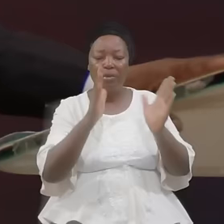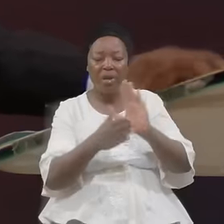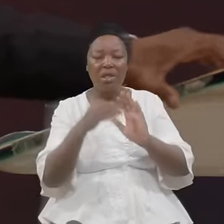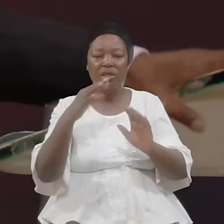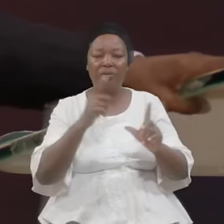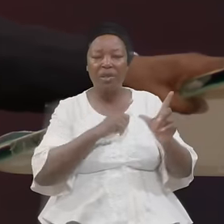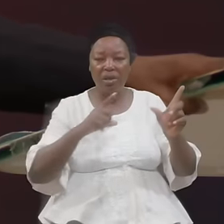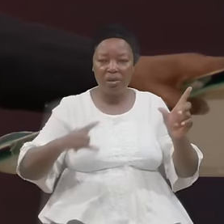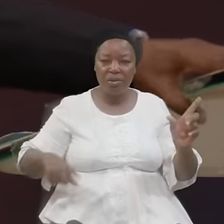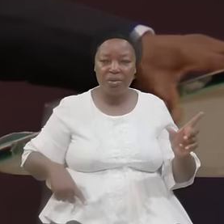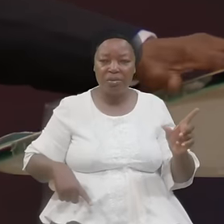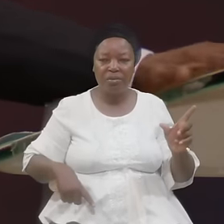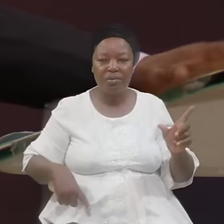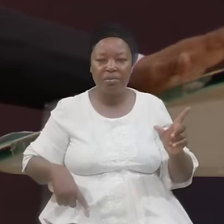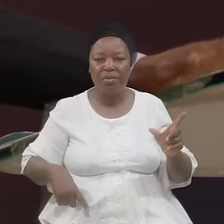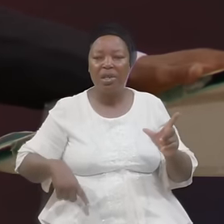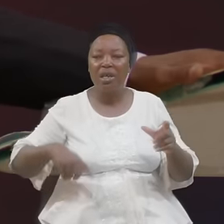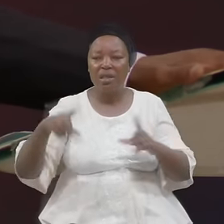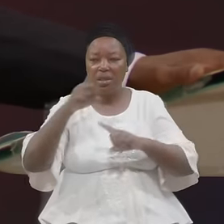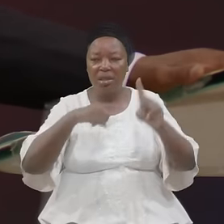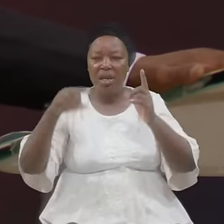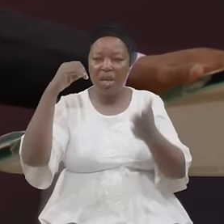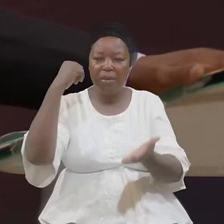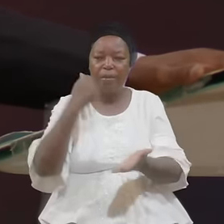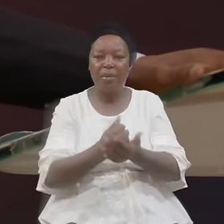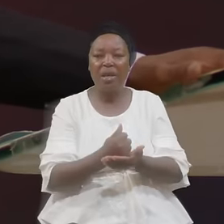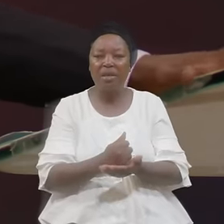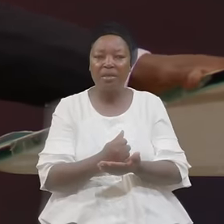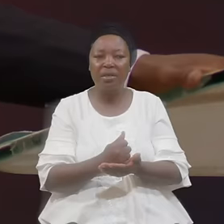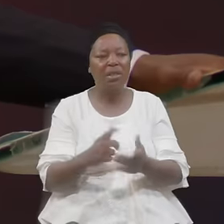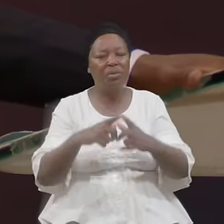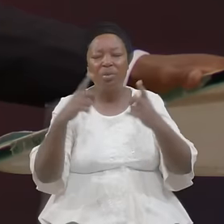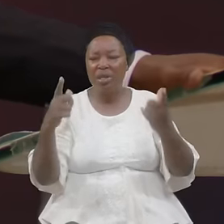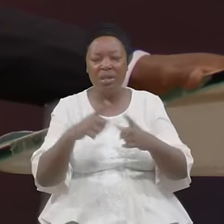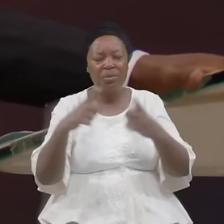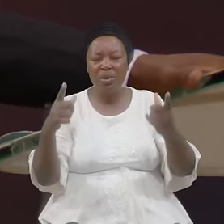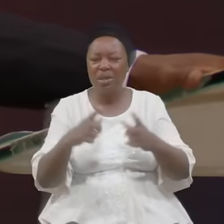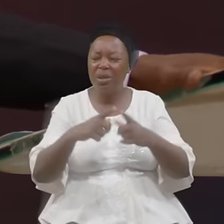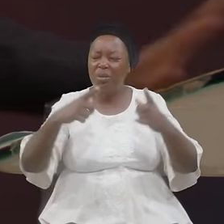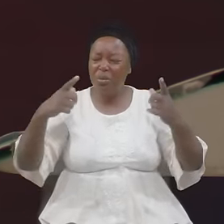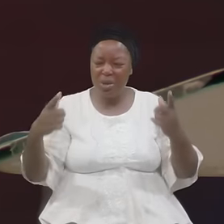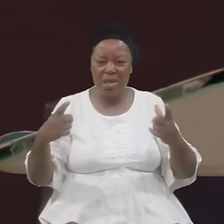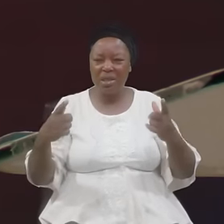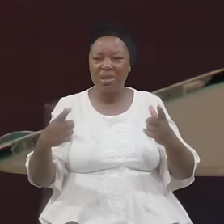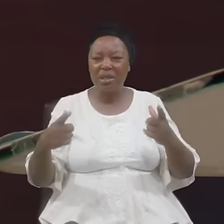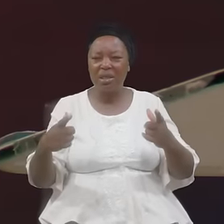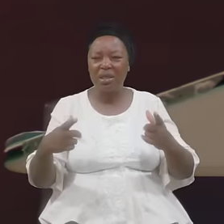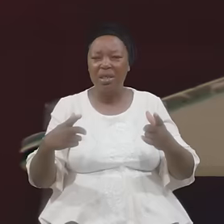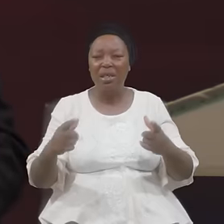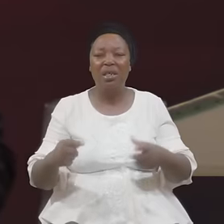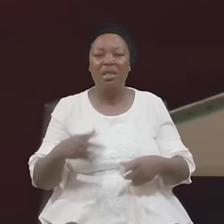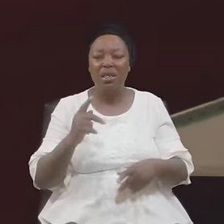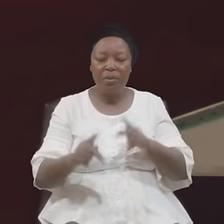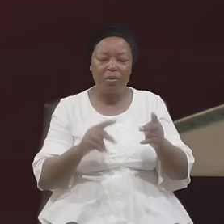Of The Lord Amen Great Great Great The People Who Are